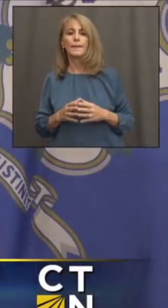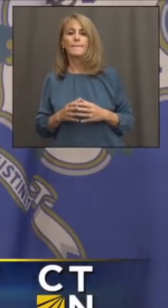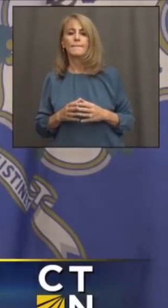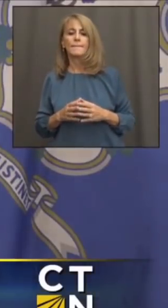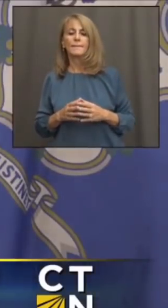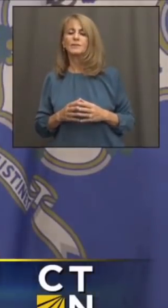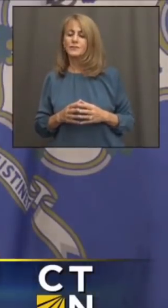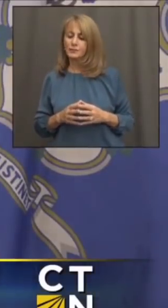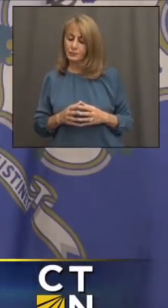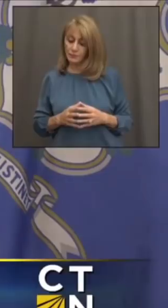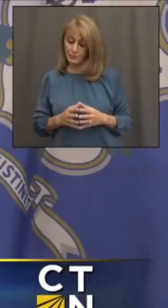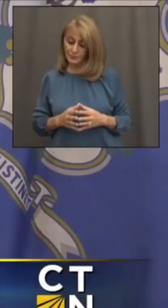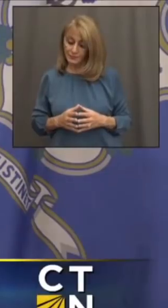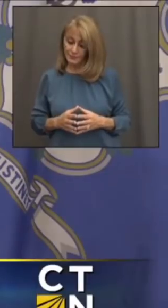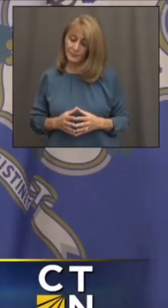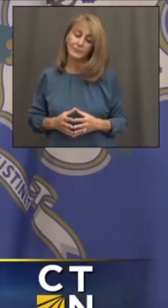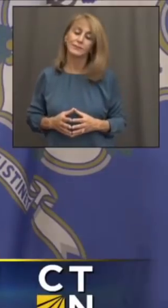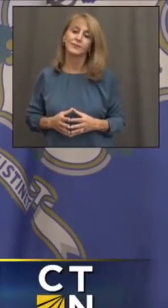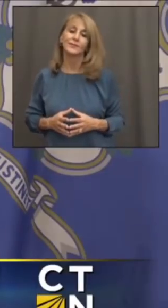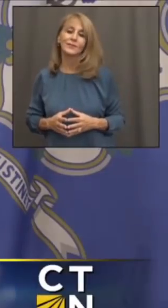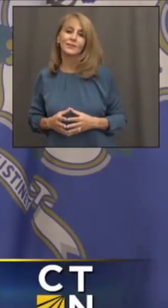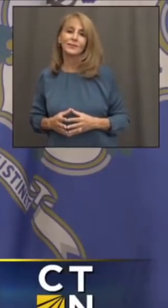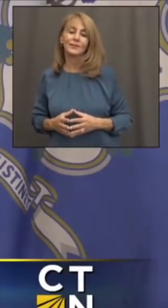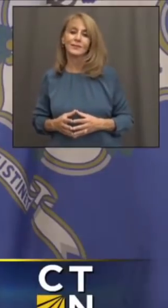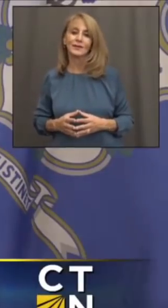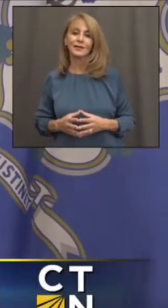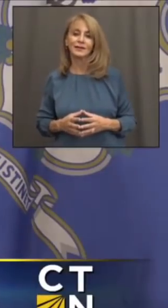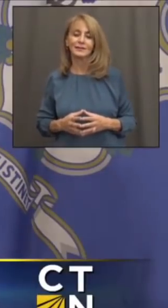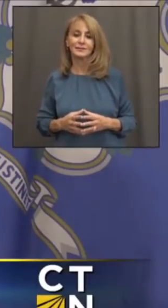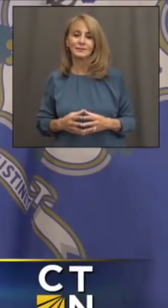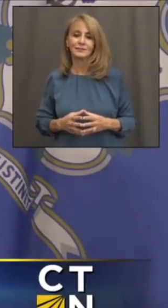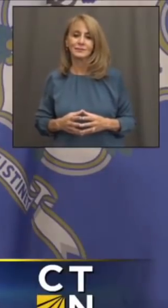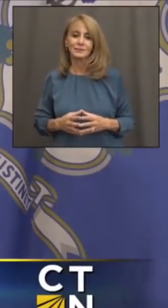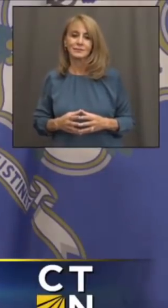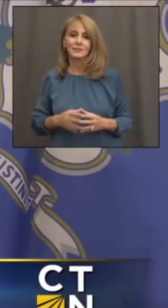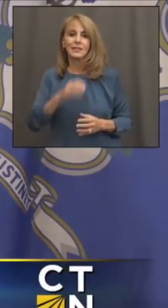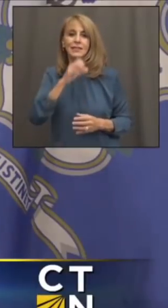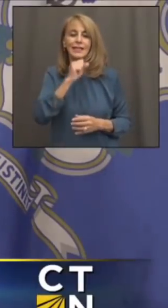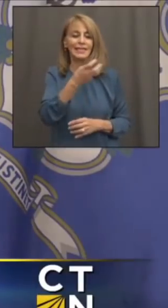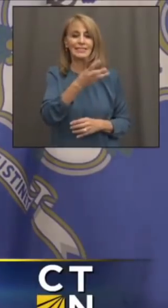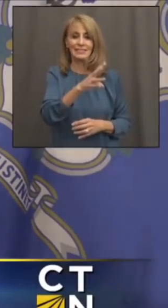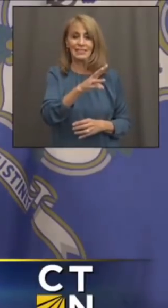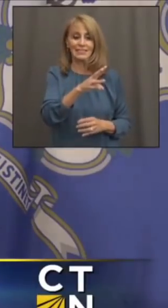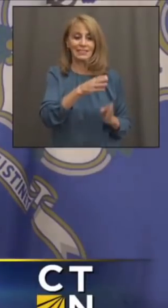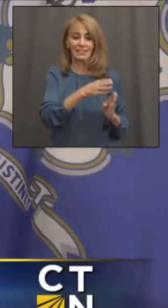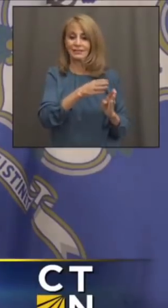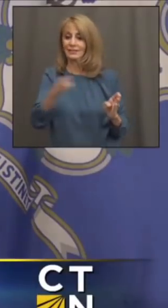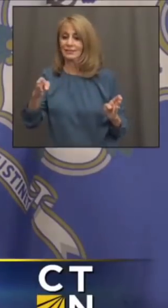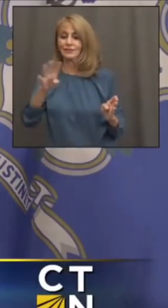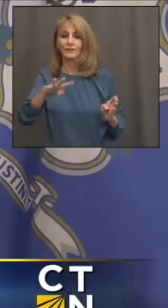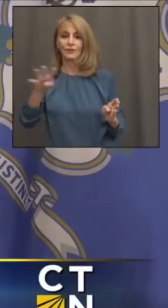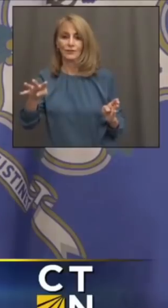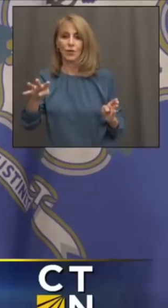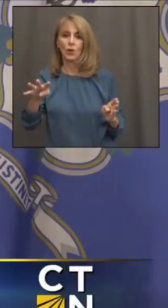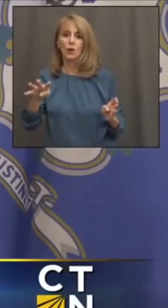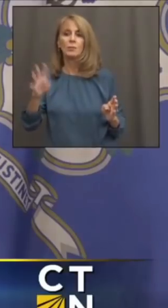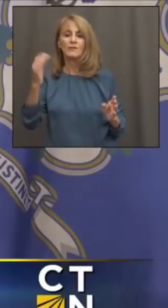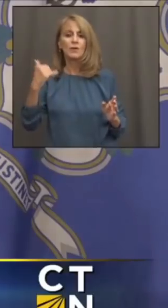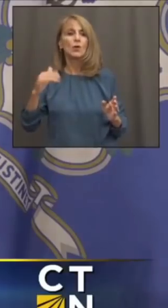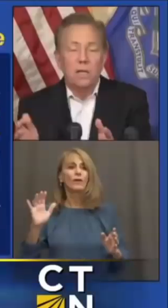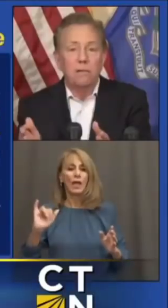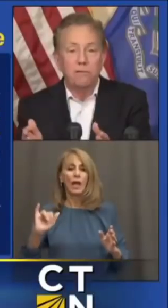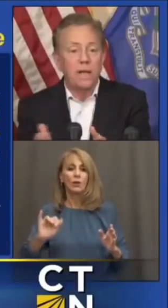Now, as you know, younger people, that 16- to 44-year, you know, that is flattening out.